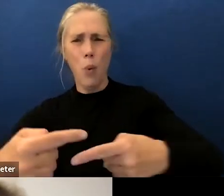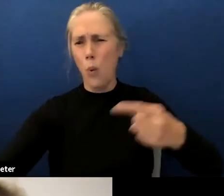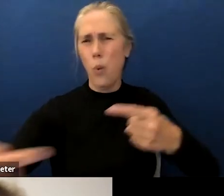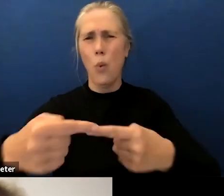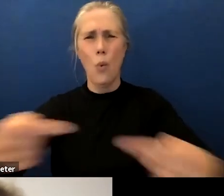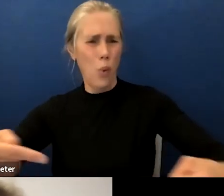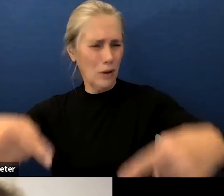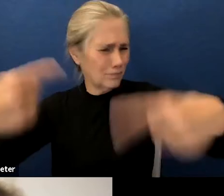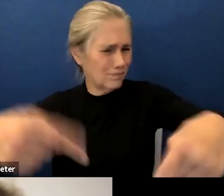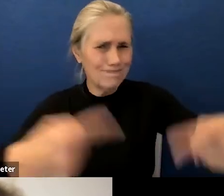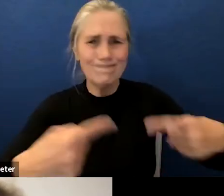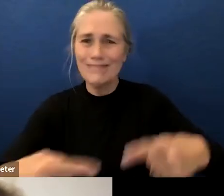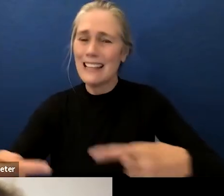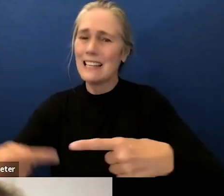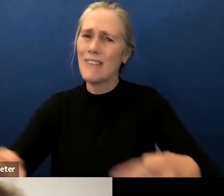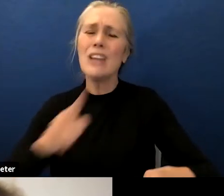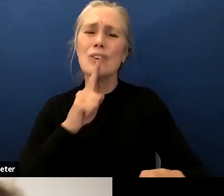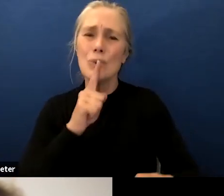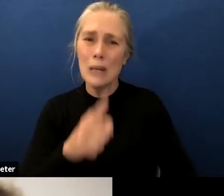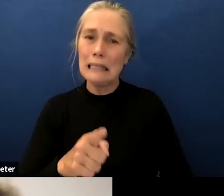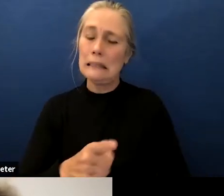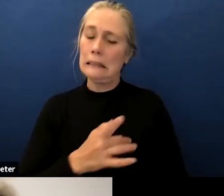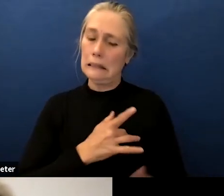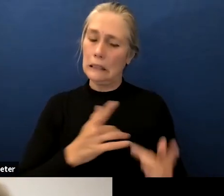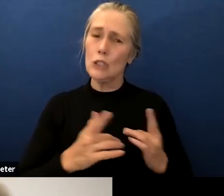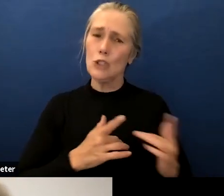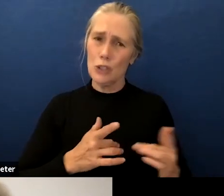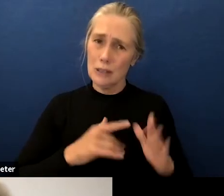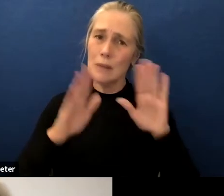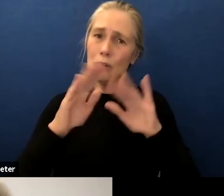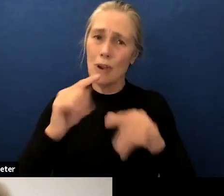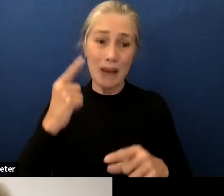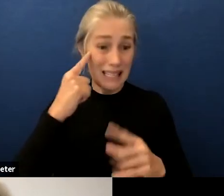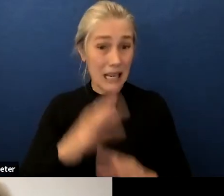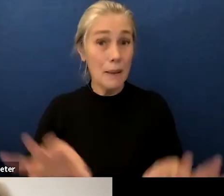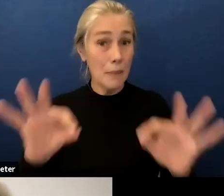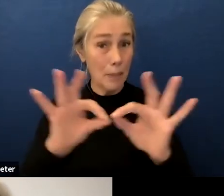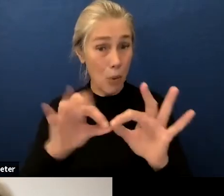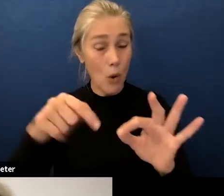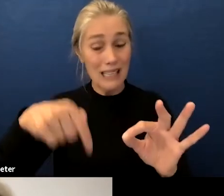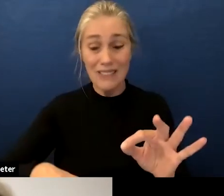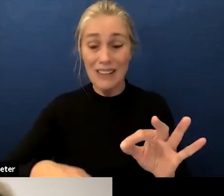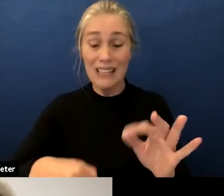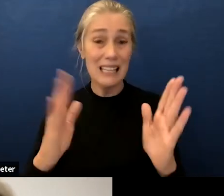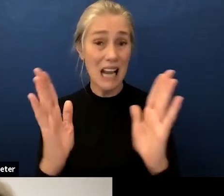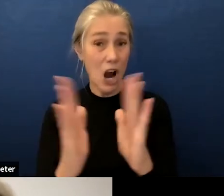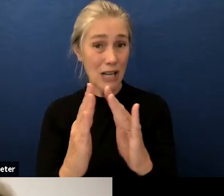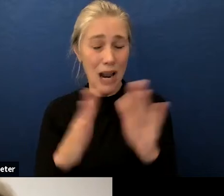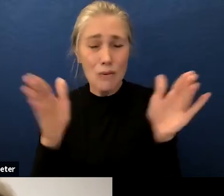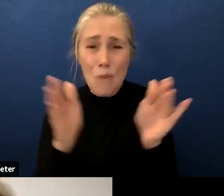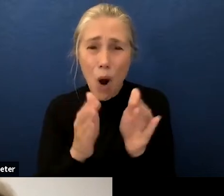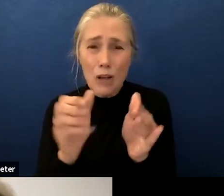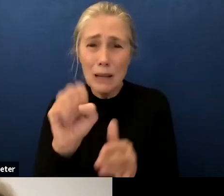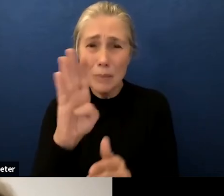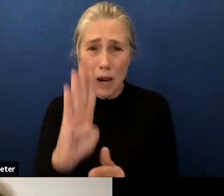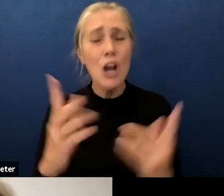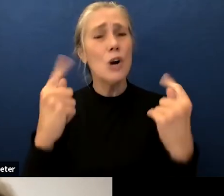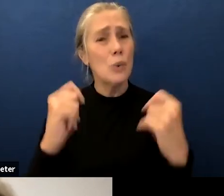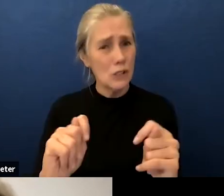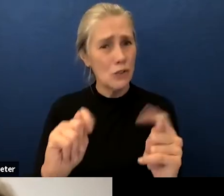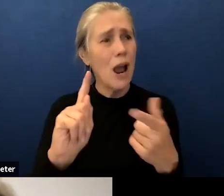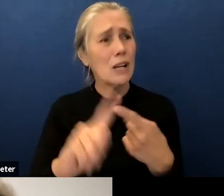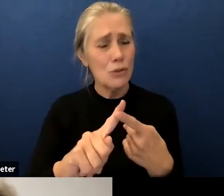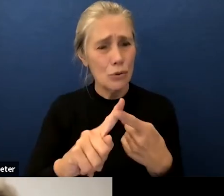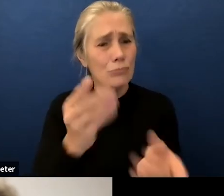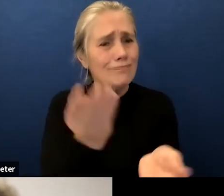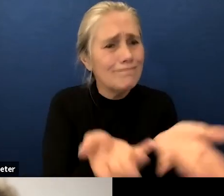of thought these days it's important to me that even in our little town we work to mend fences compromise consider different viewpoints